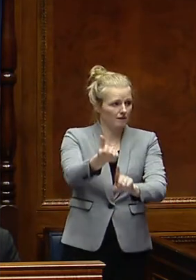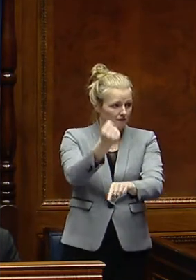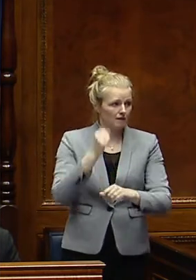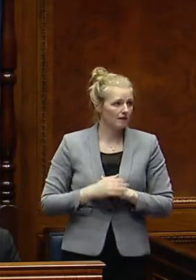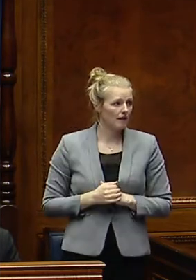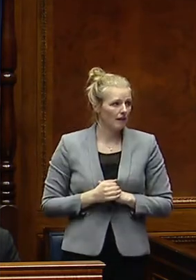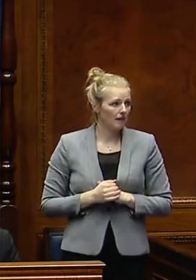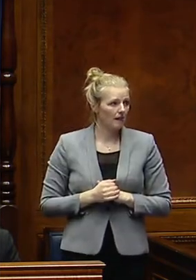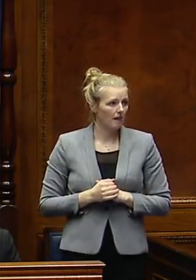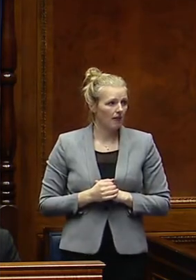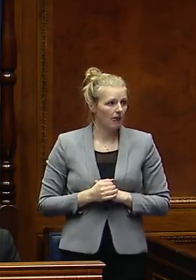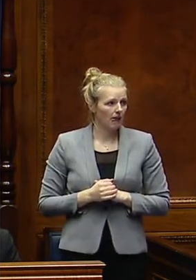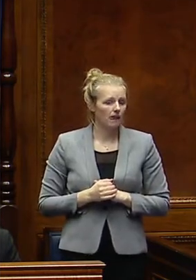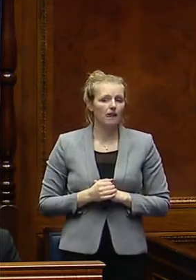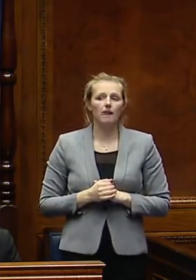-departmentally.